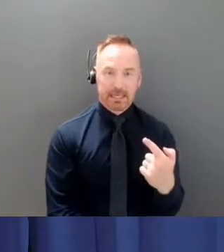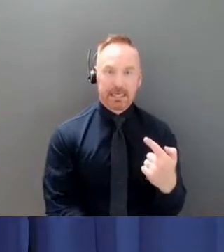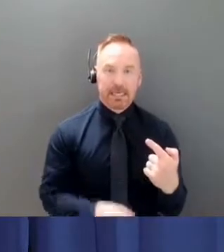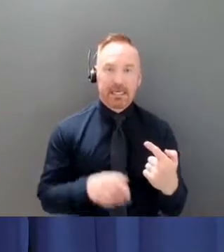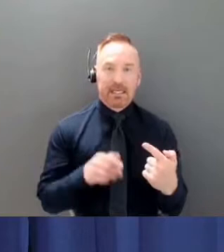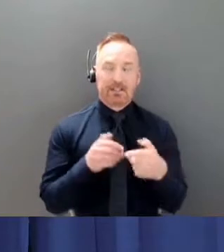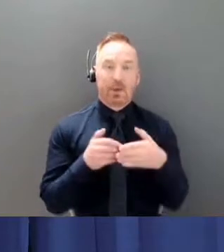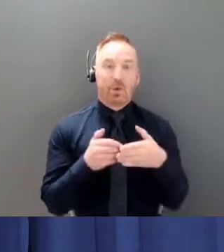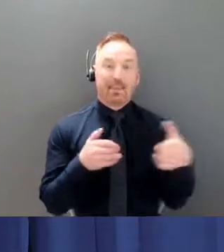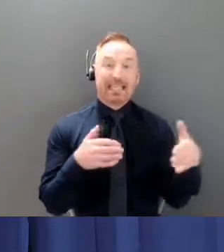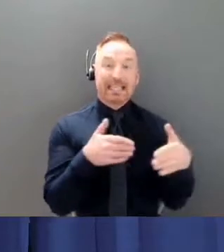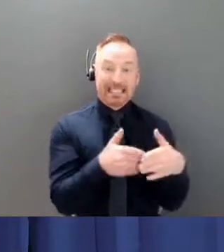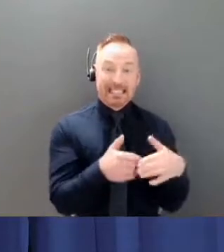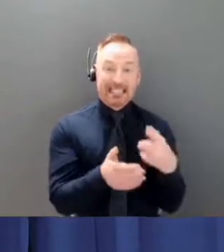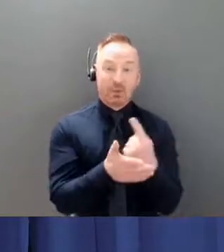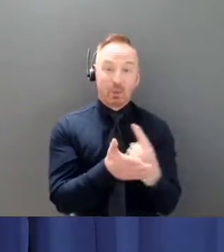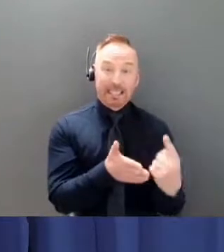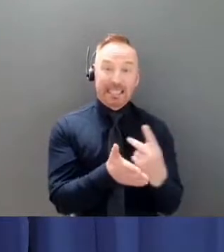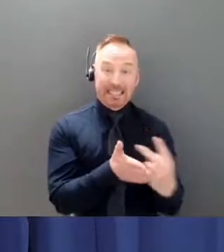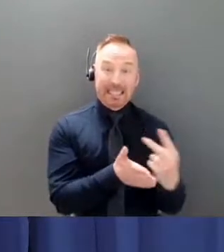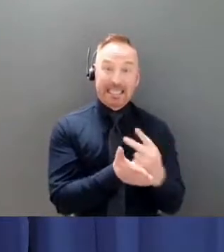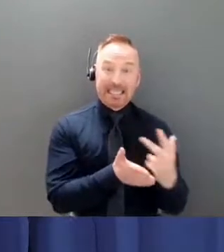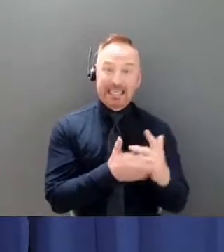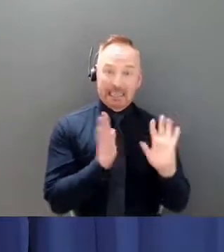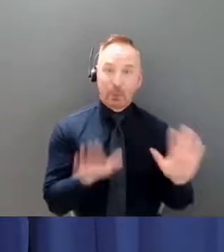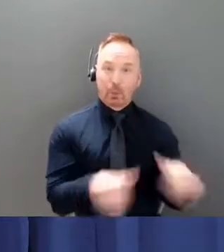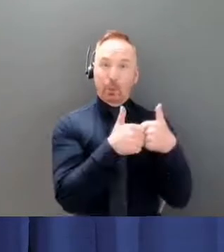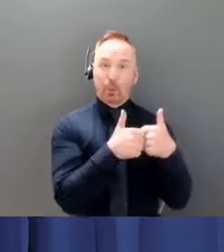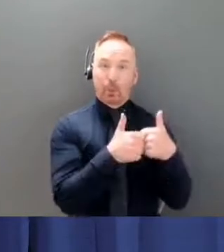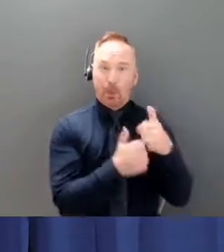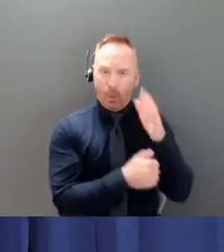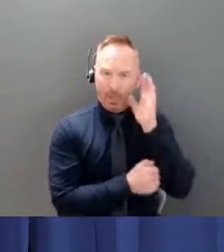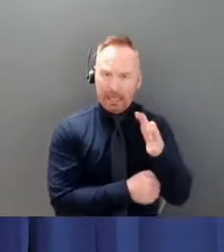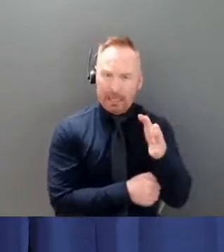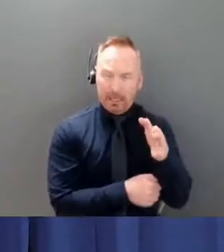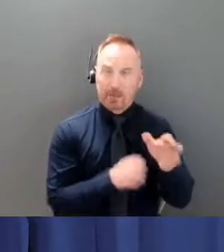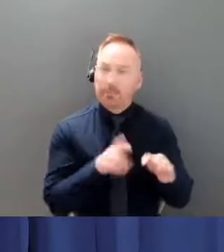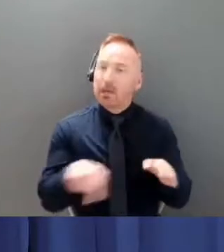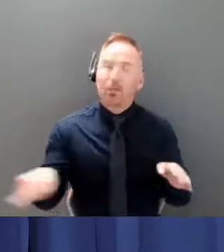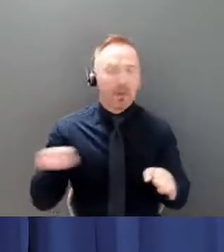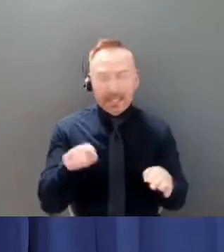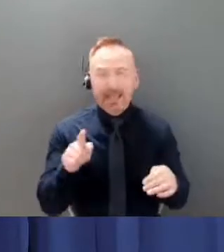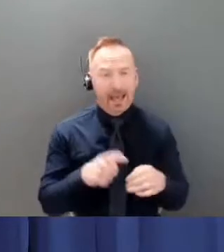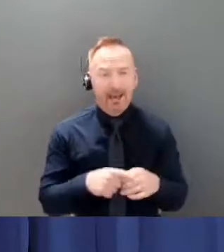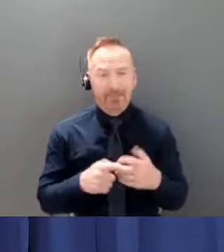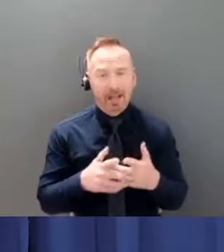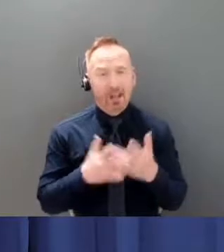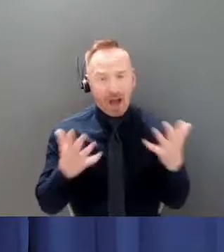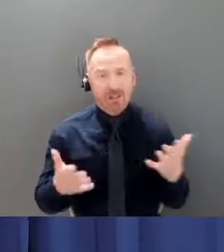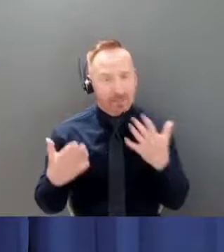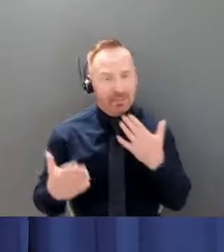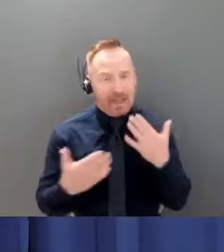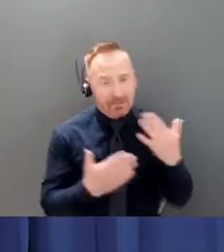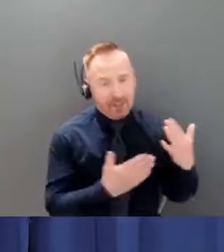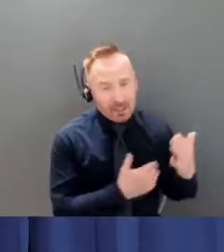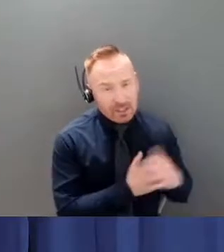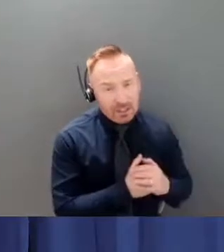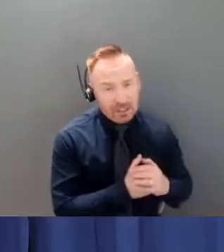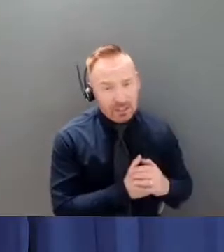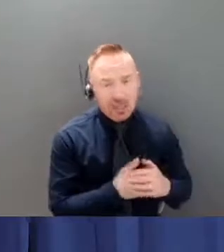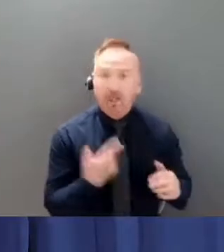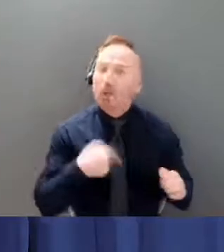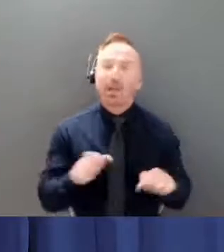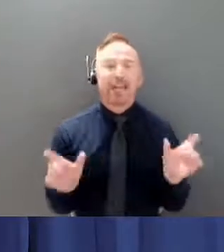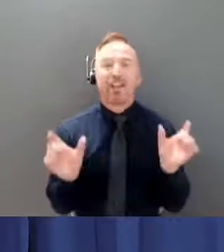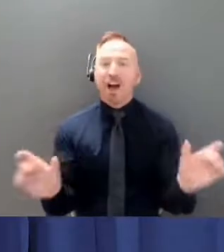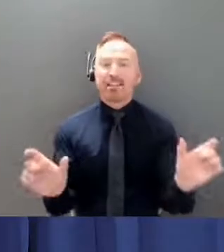challenging but we still have much to be thankful for we are not locked down and with this degree of transmission